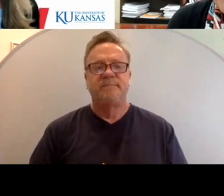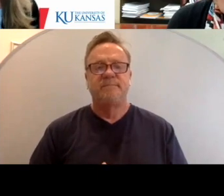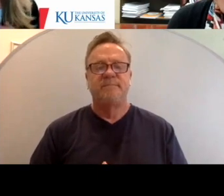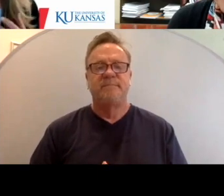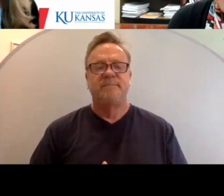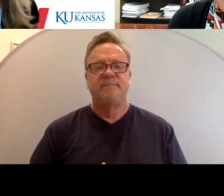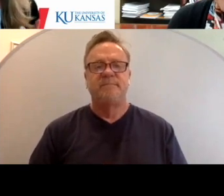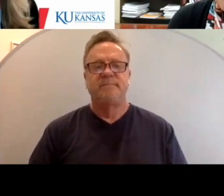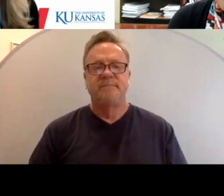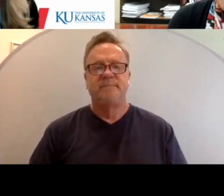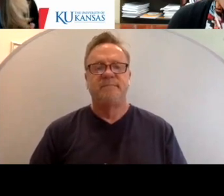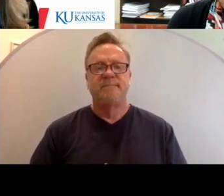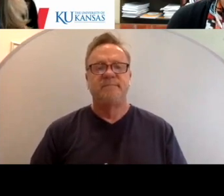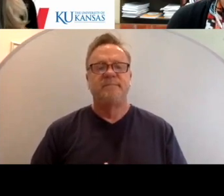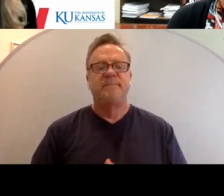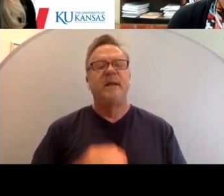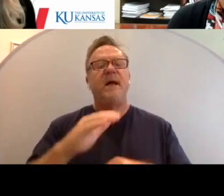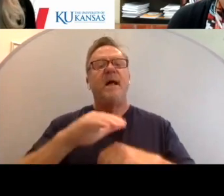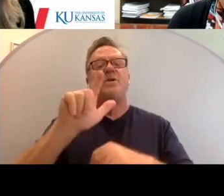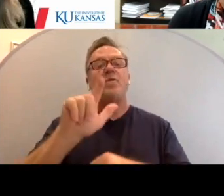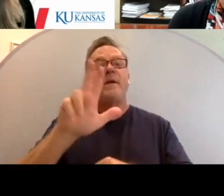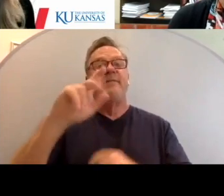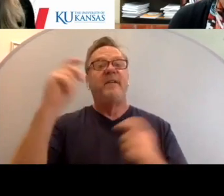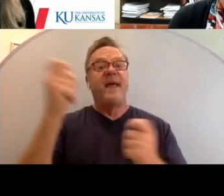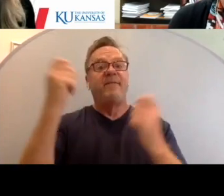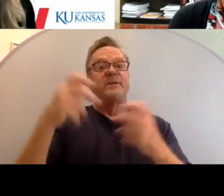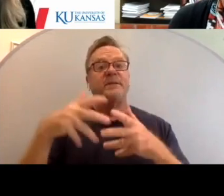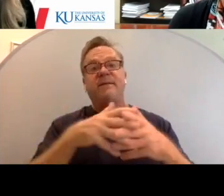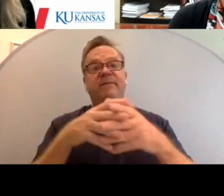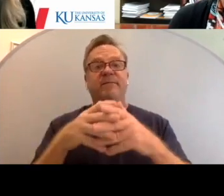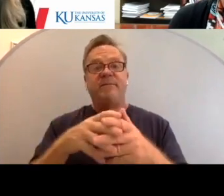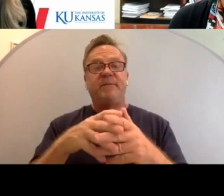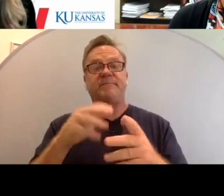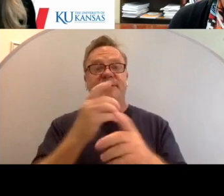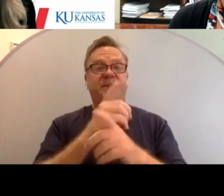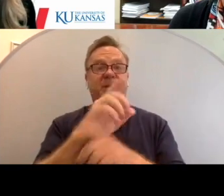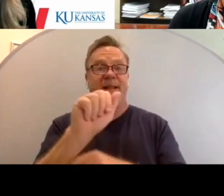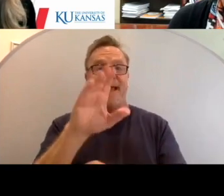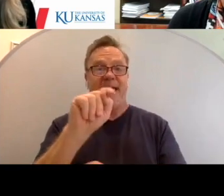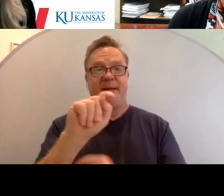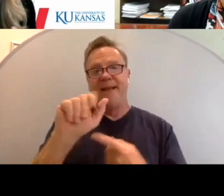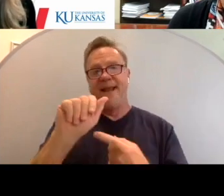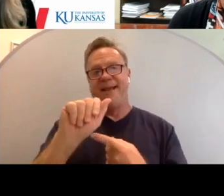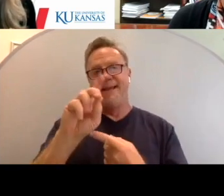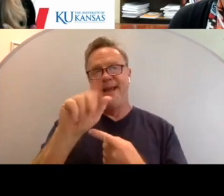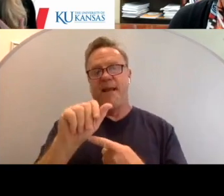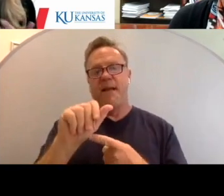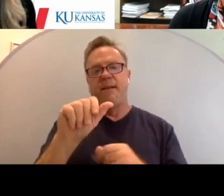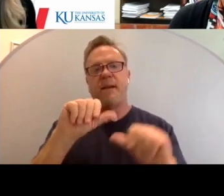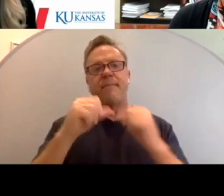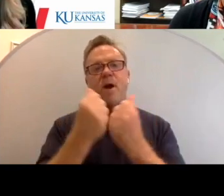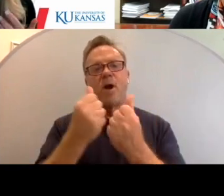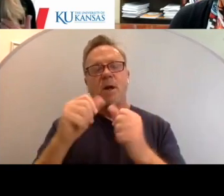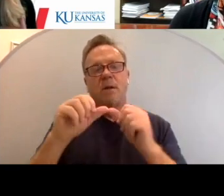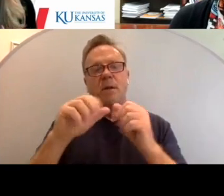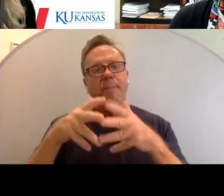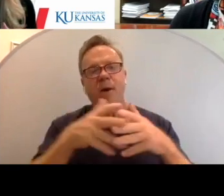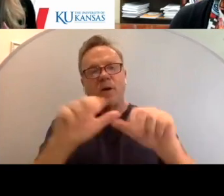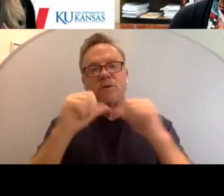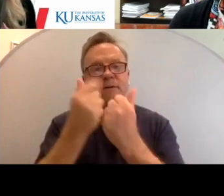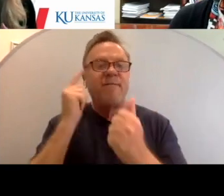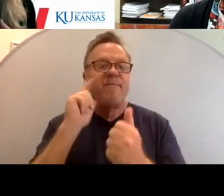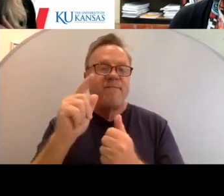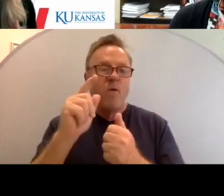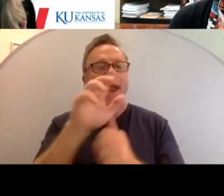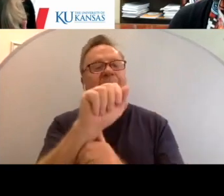On the 25th anniversary of the Americans with Disabilities Act, the American Association for Intellectual and